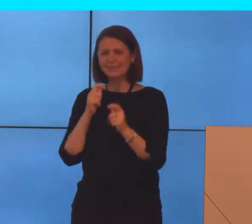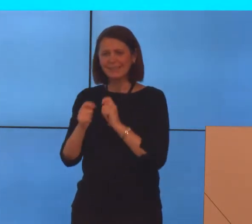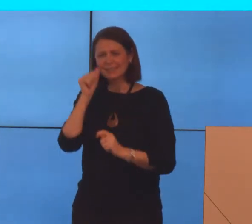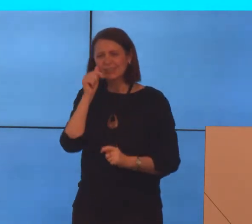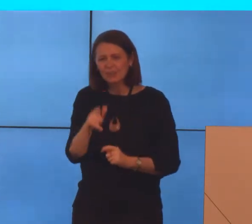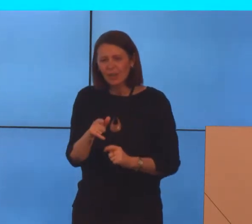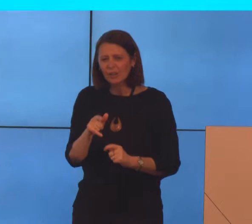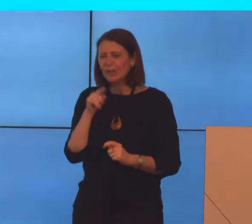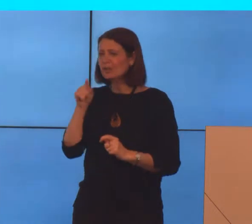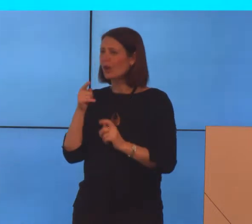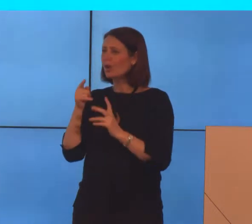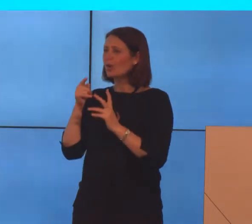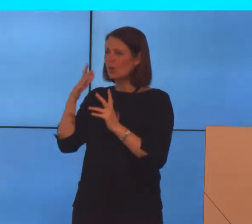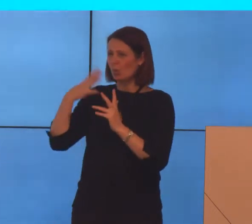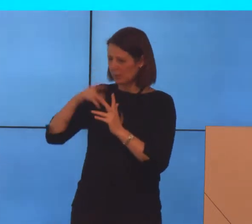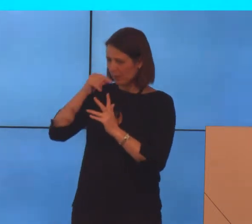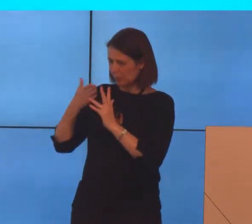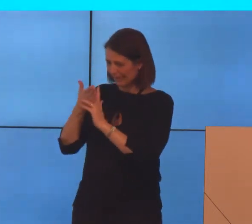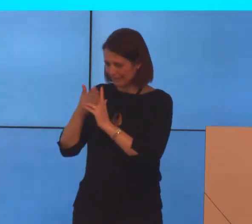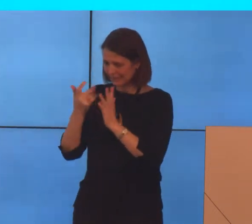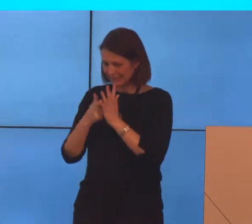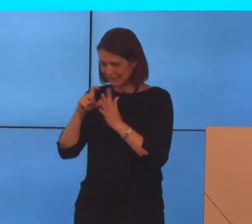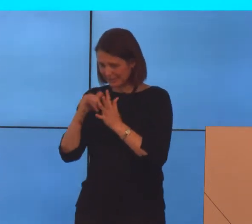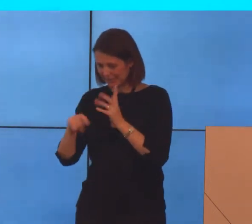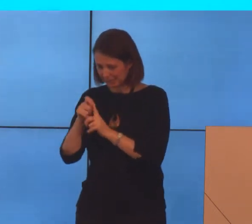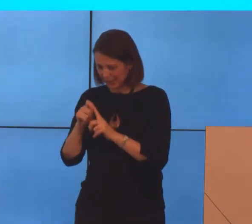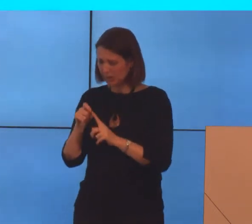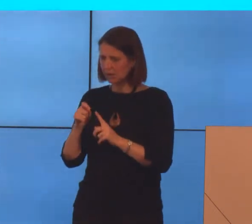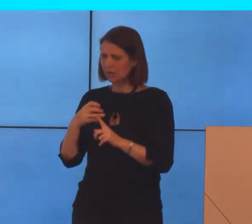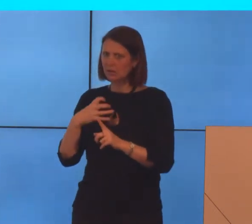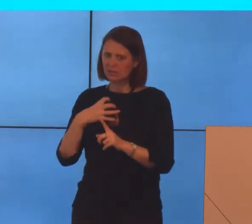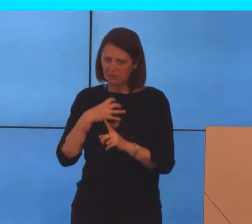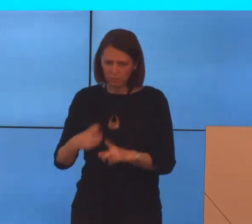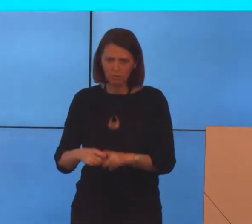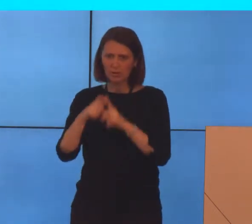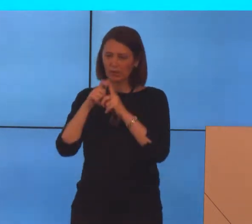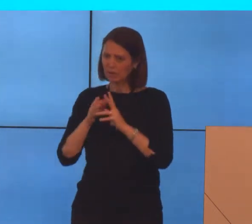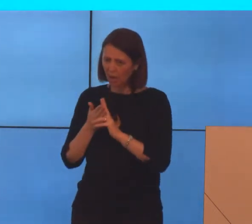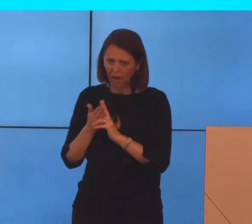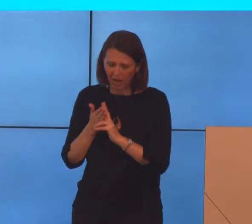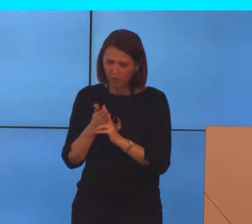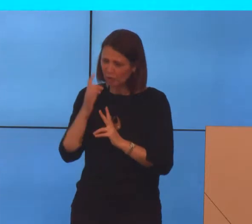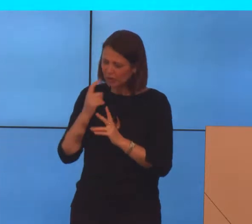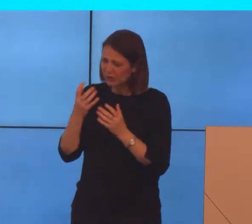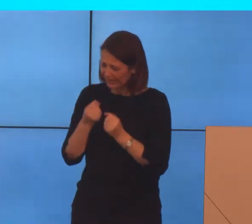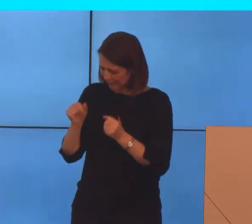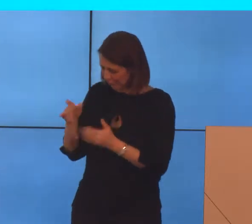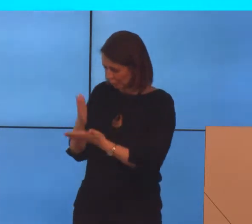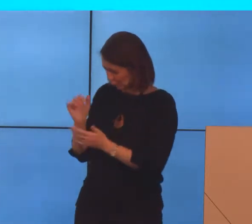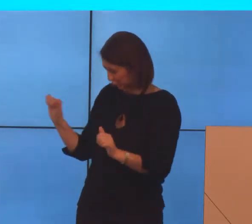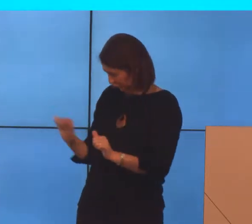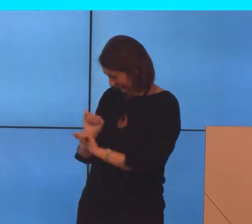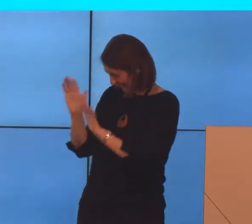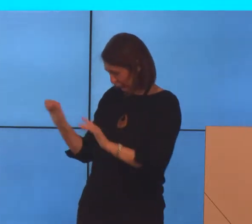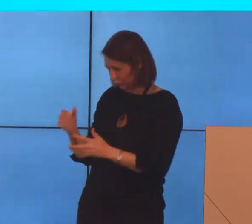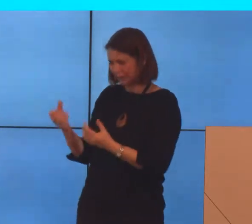requirements for accessing the disability support pension are tougher than many people imagine that they should be. Again, I'm not